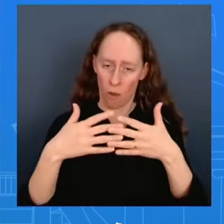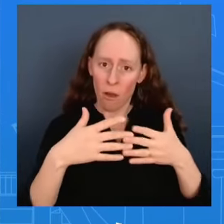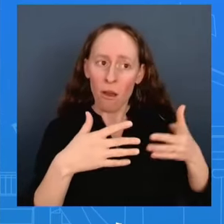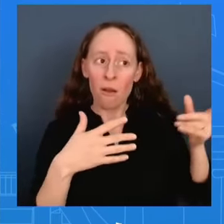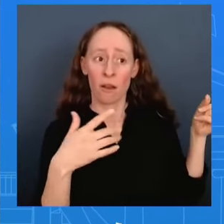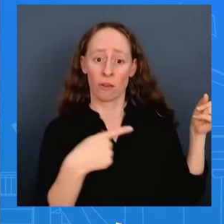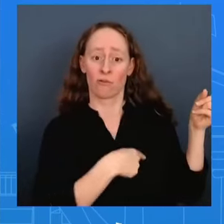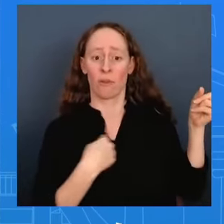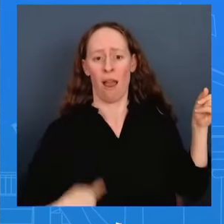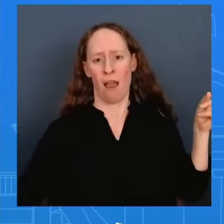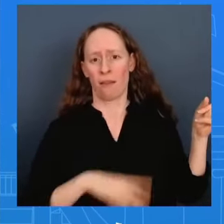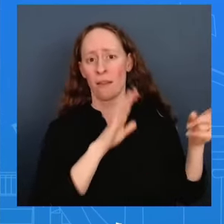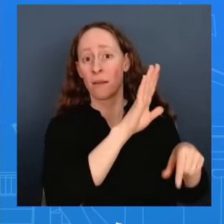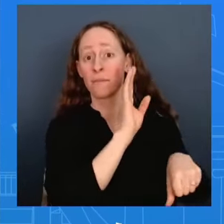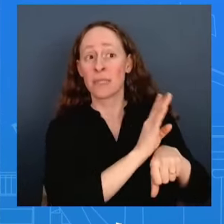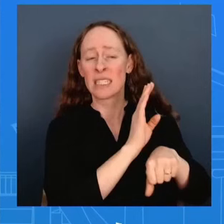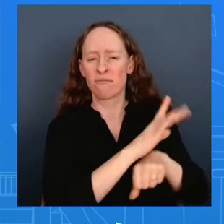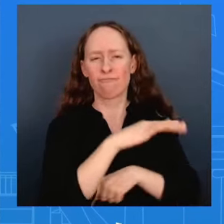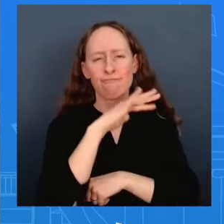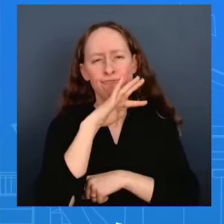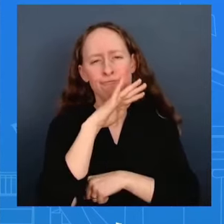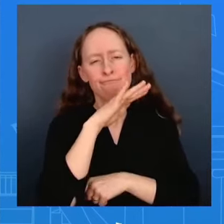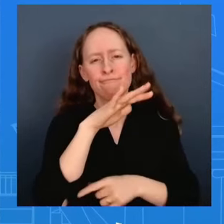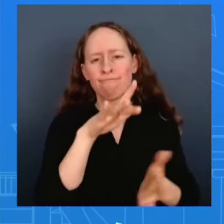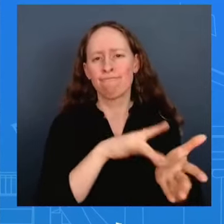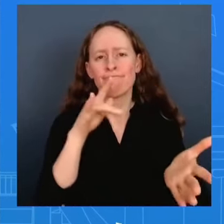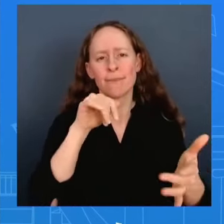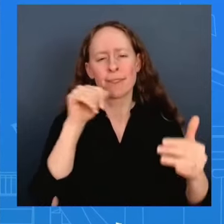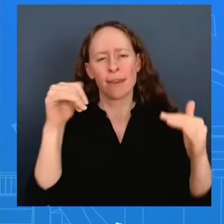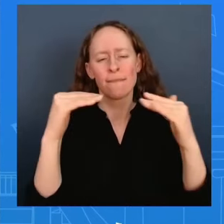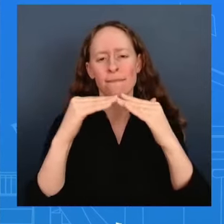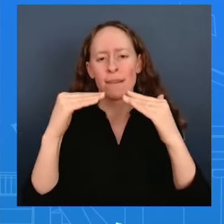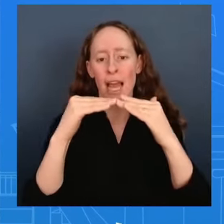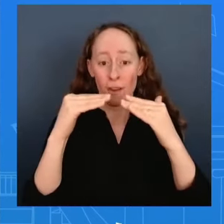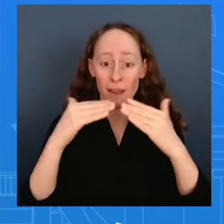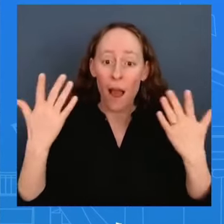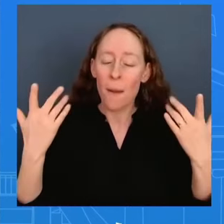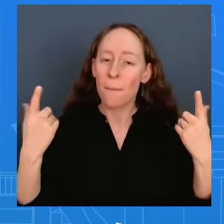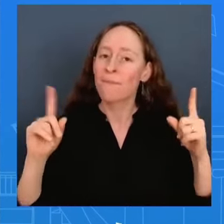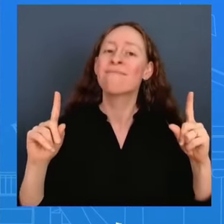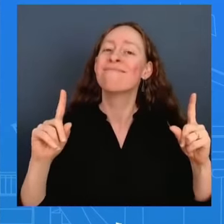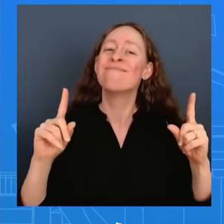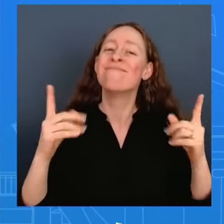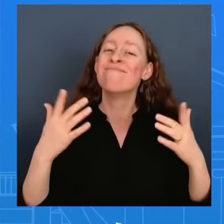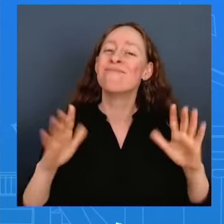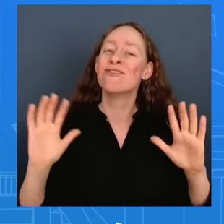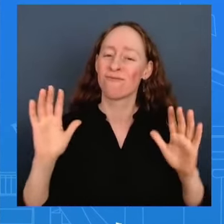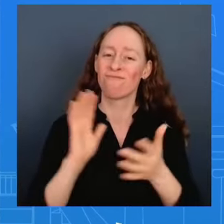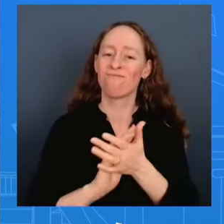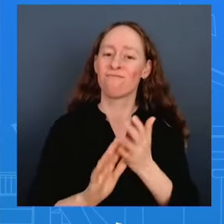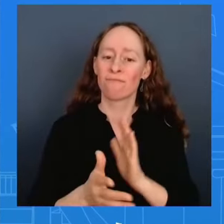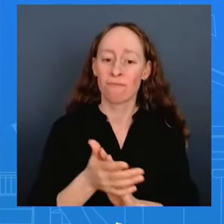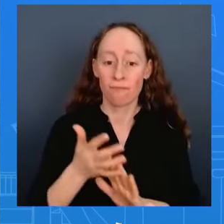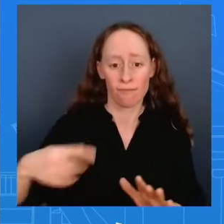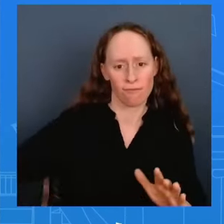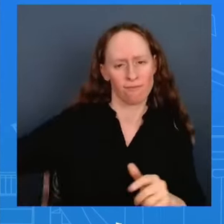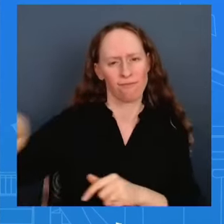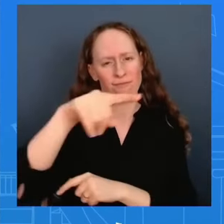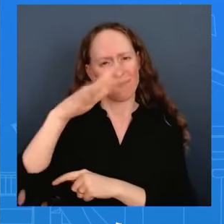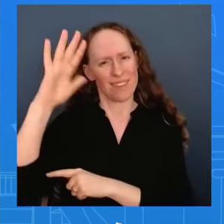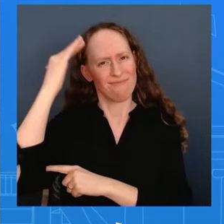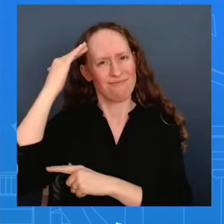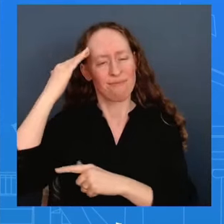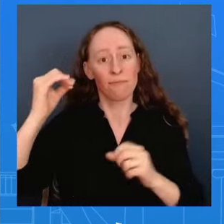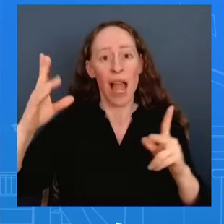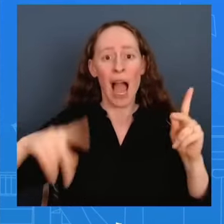keeping that promise president biden and by and i both know that american workers and businesses can out compete anyone